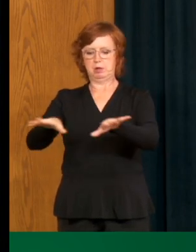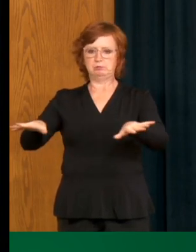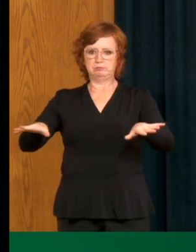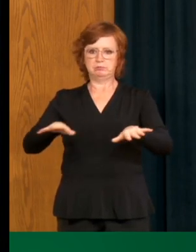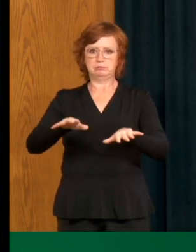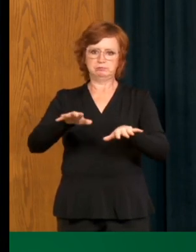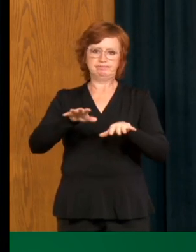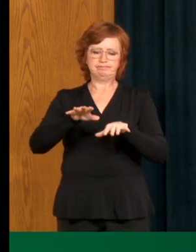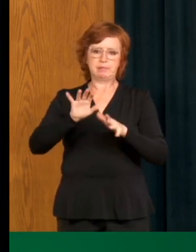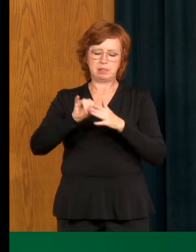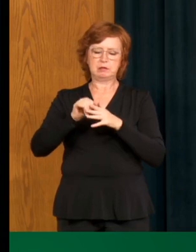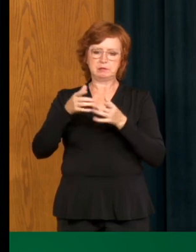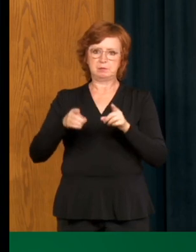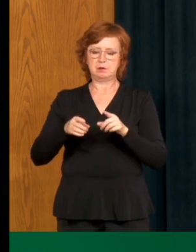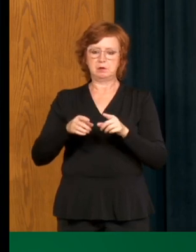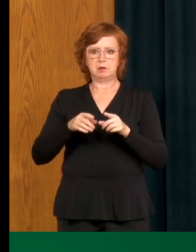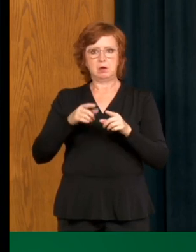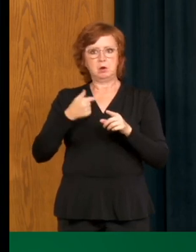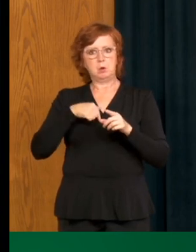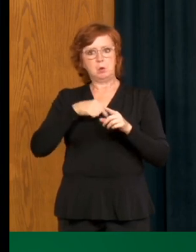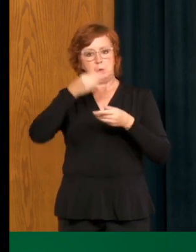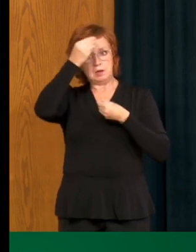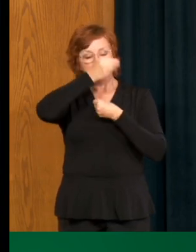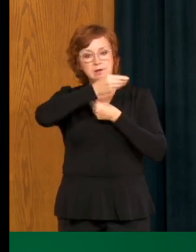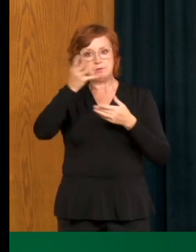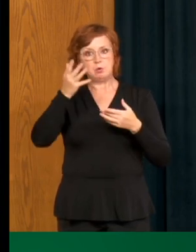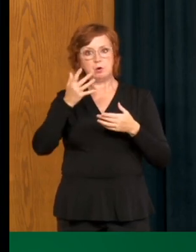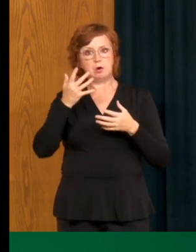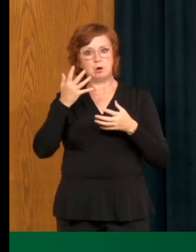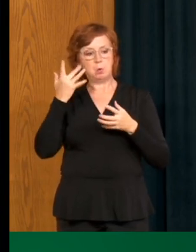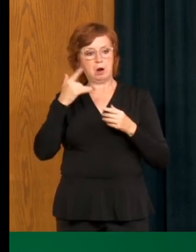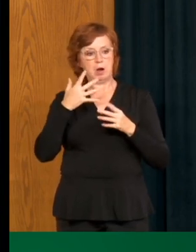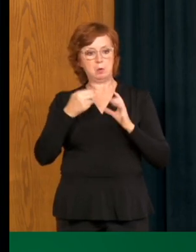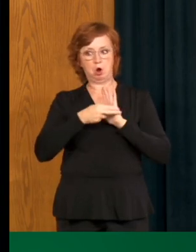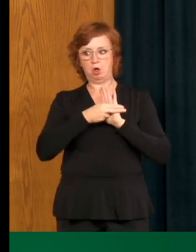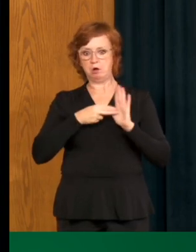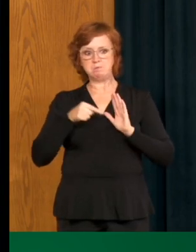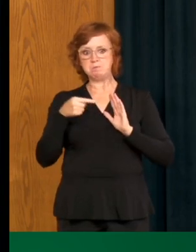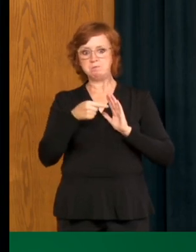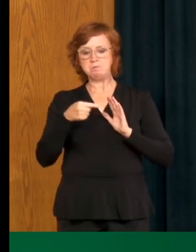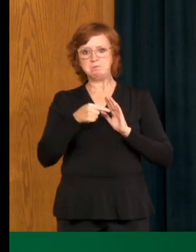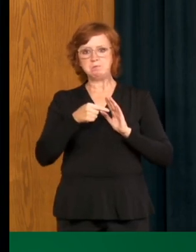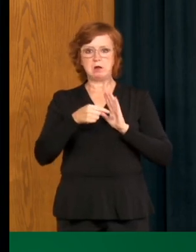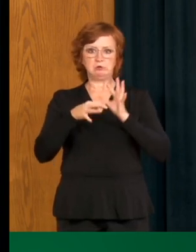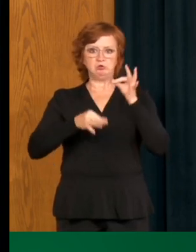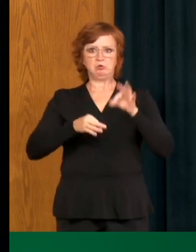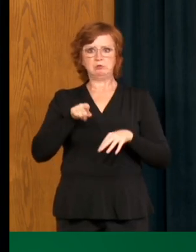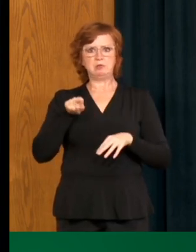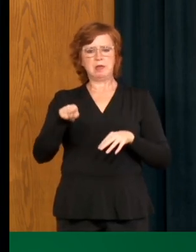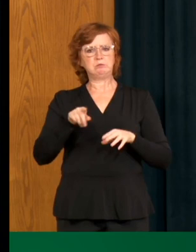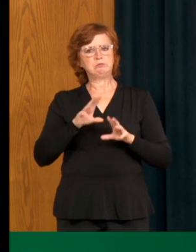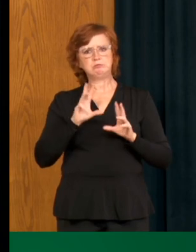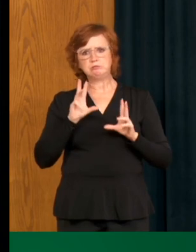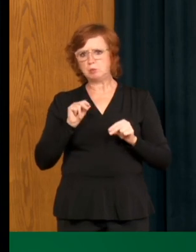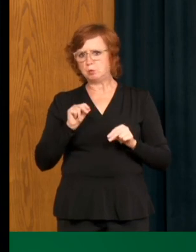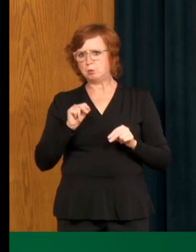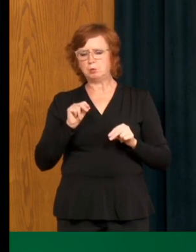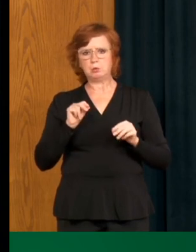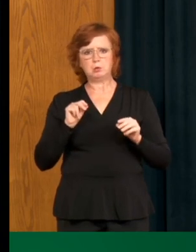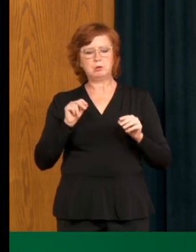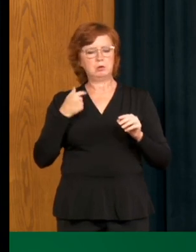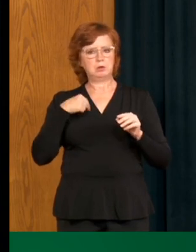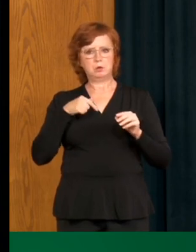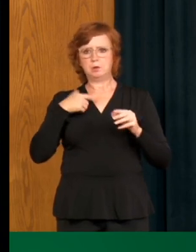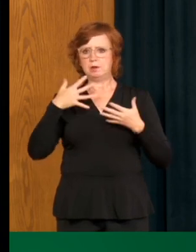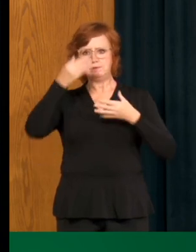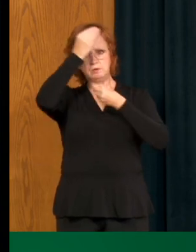in any way trying to stigmatize anyone in our community. We have reported where outbreaks have occurred previous to